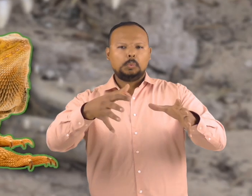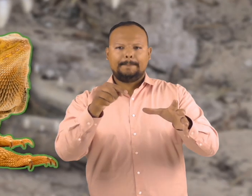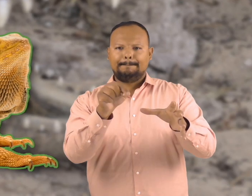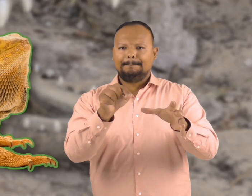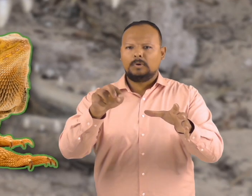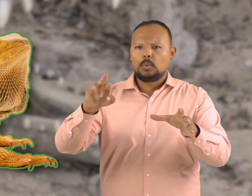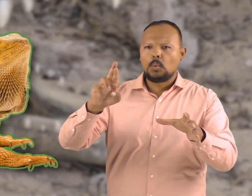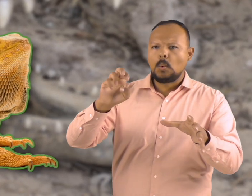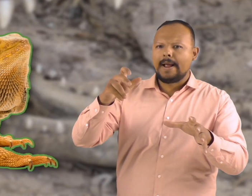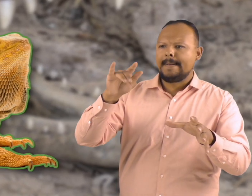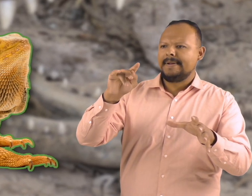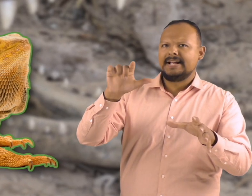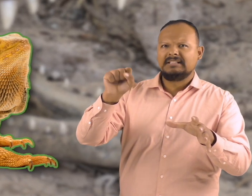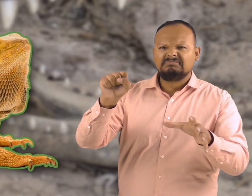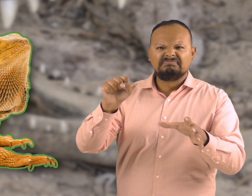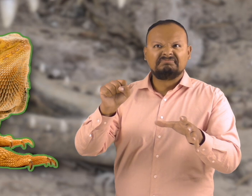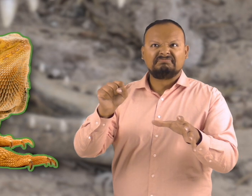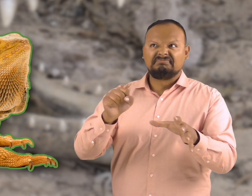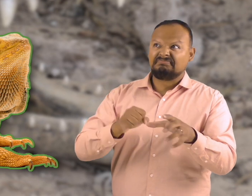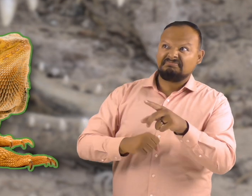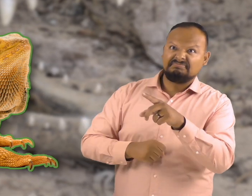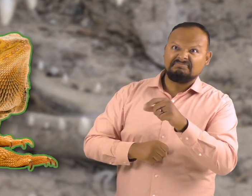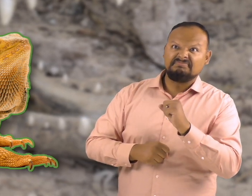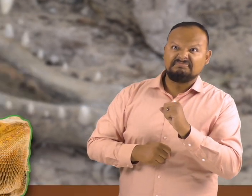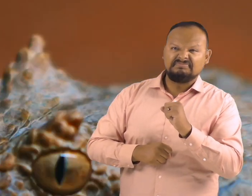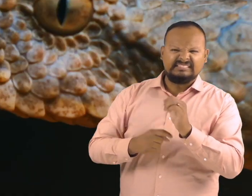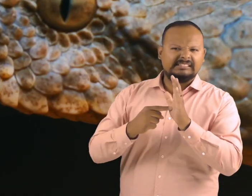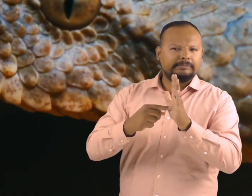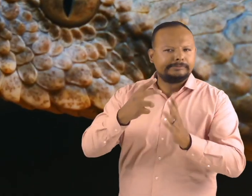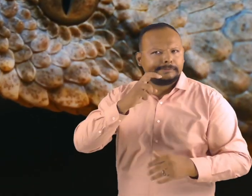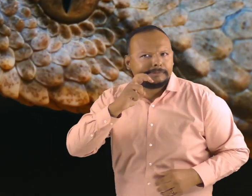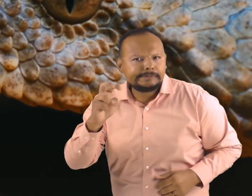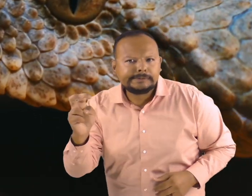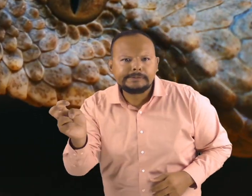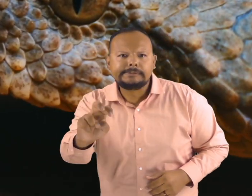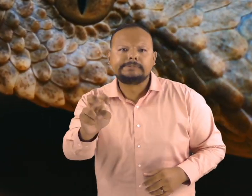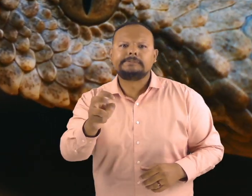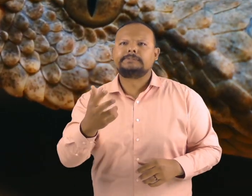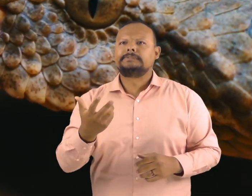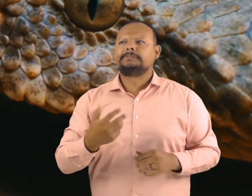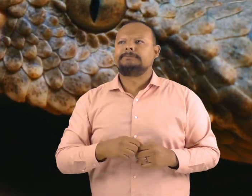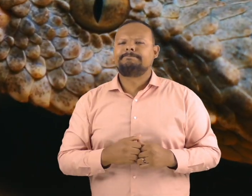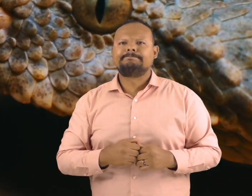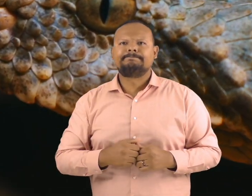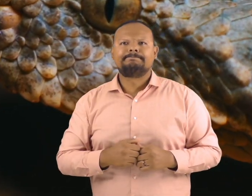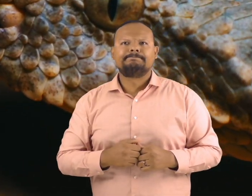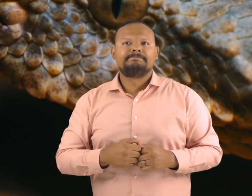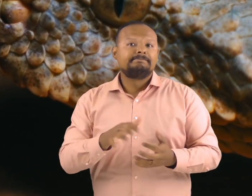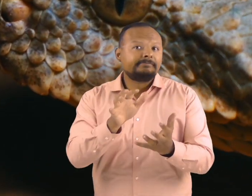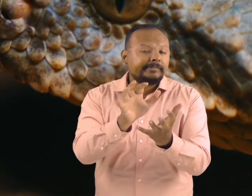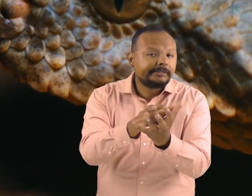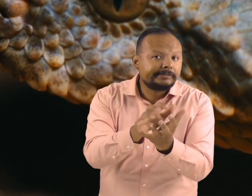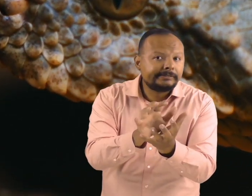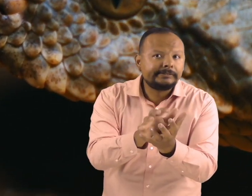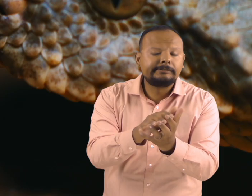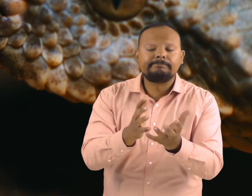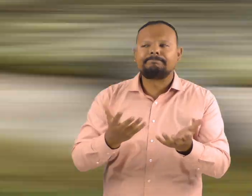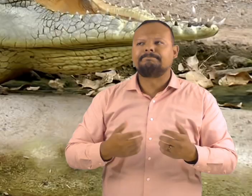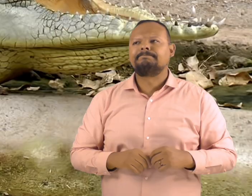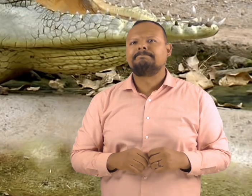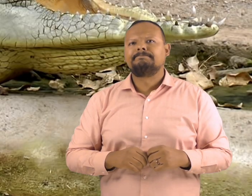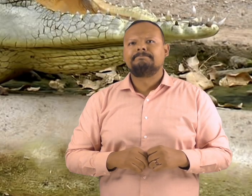Then, we have reptiles. Some examples of reptiles include snakes,